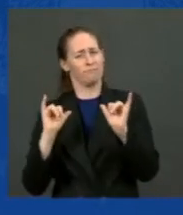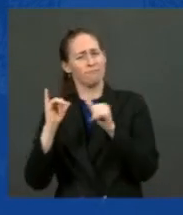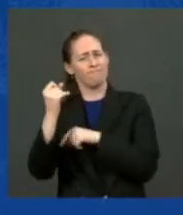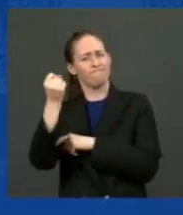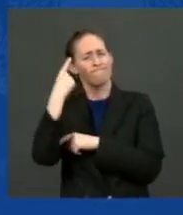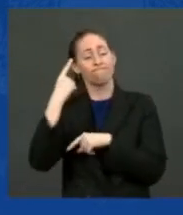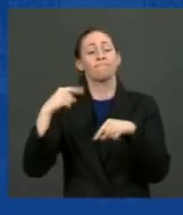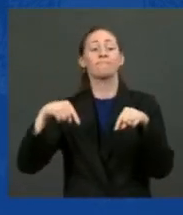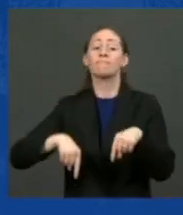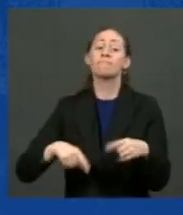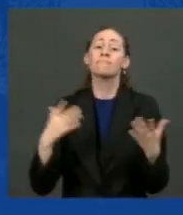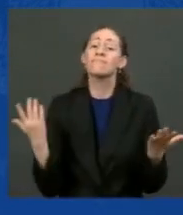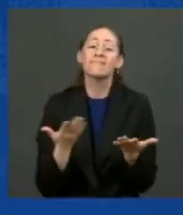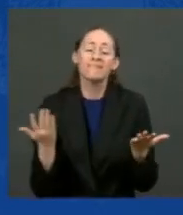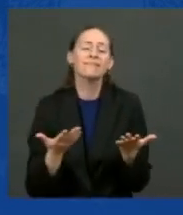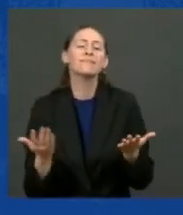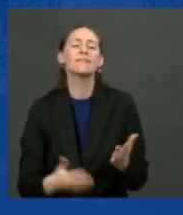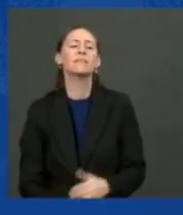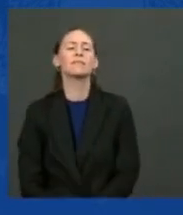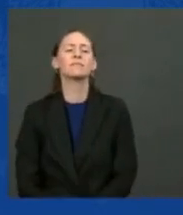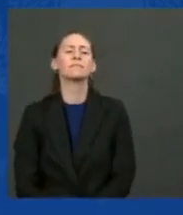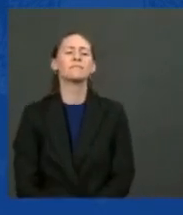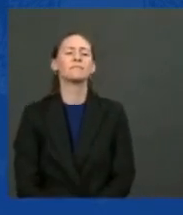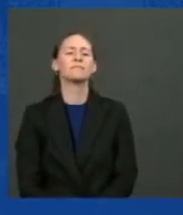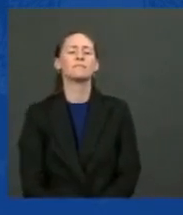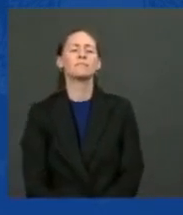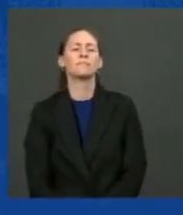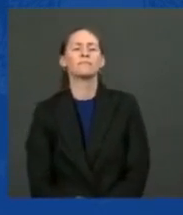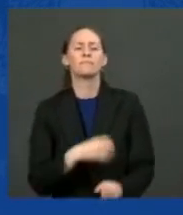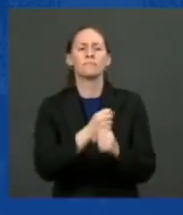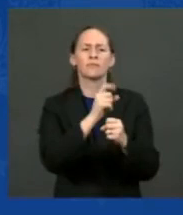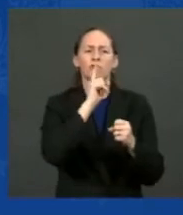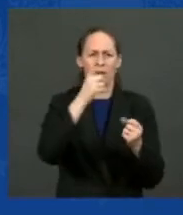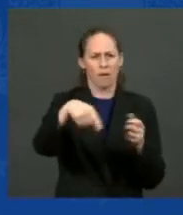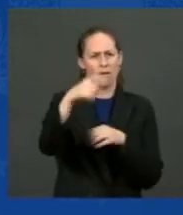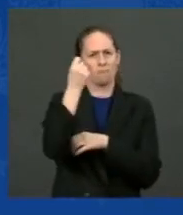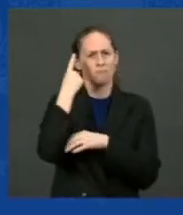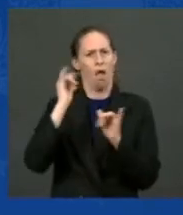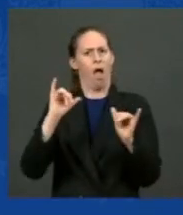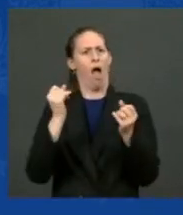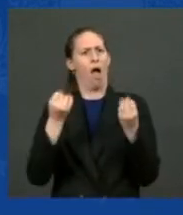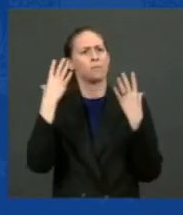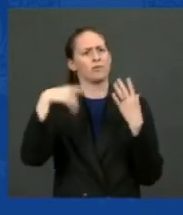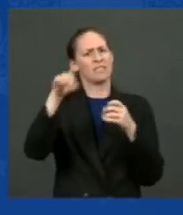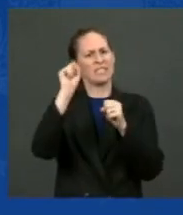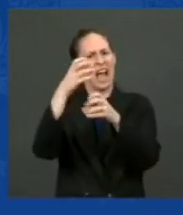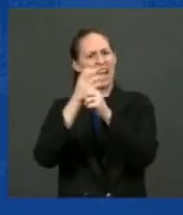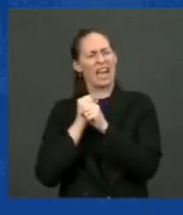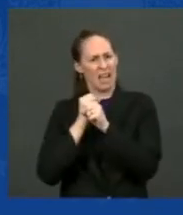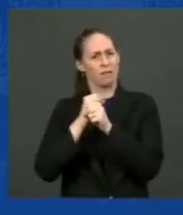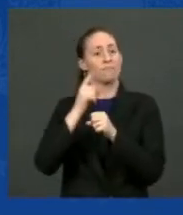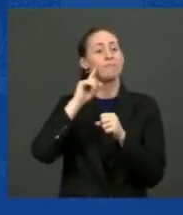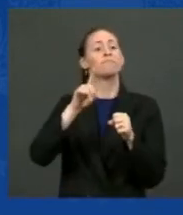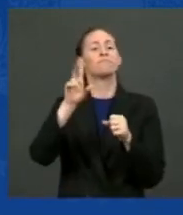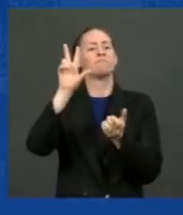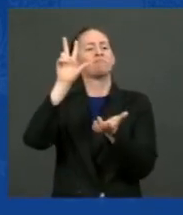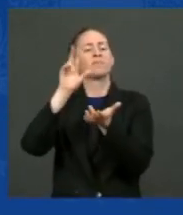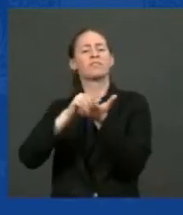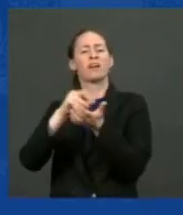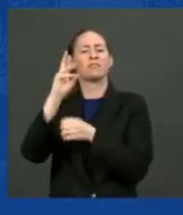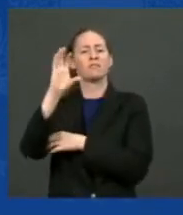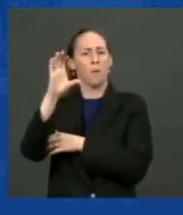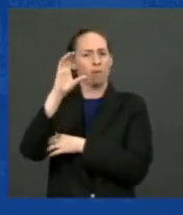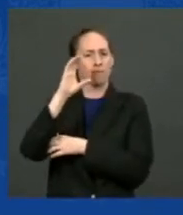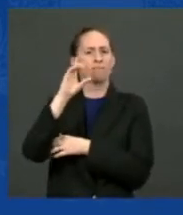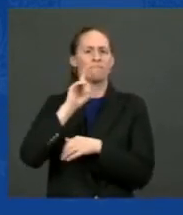provides an up-the-ante how much you could get for a child under 7, you get $3,600 tax cut on a yearly